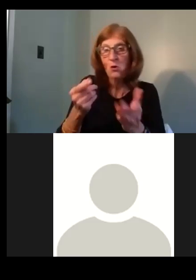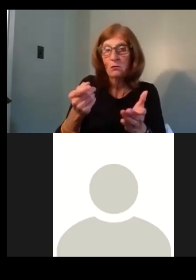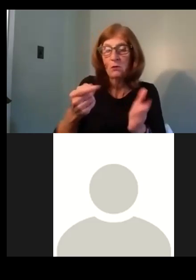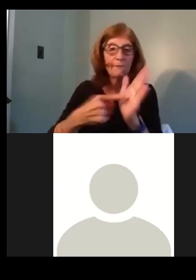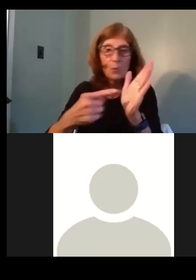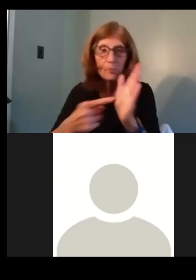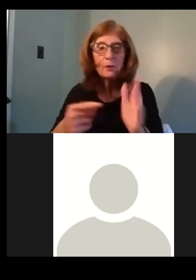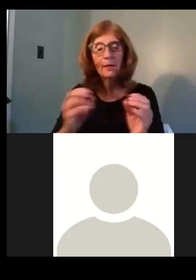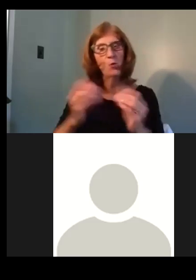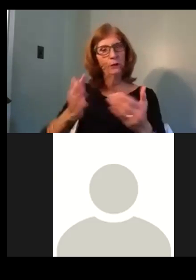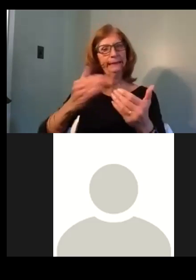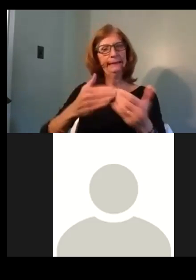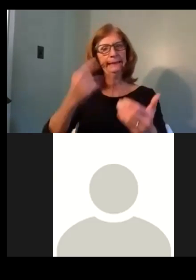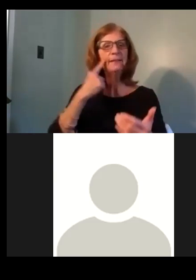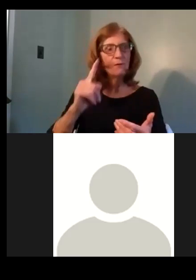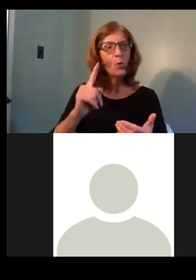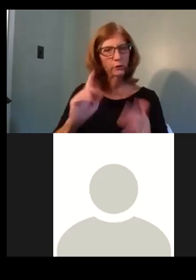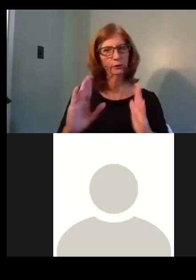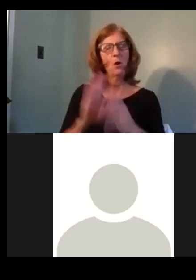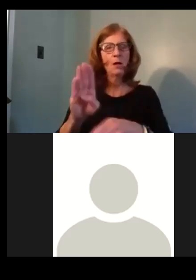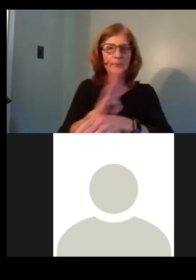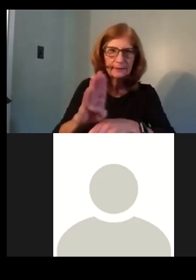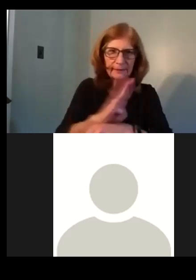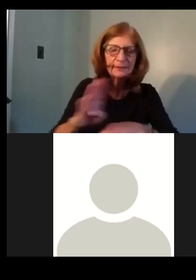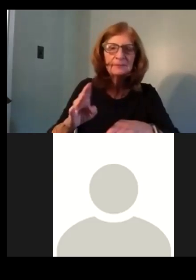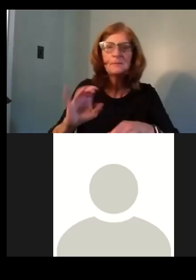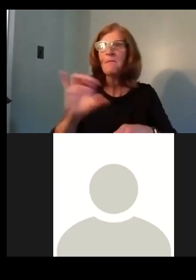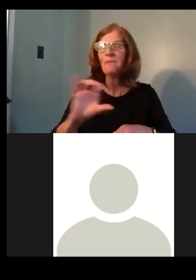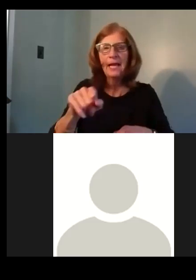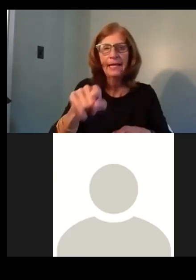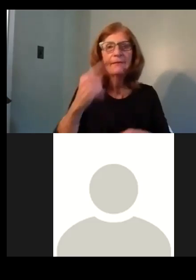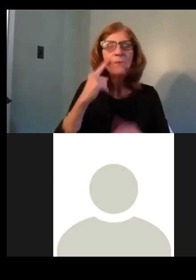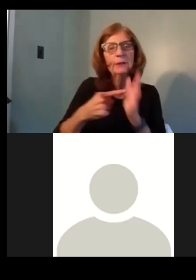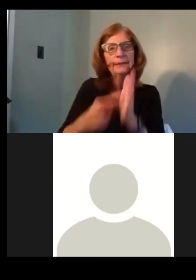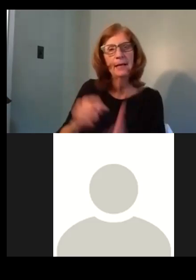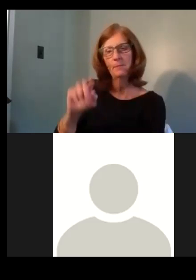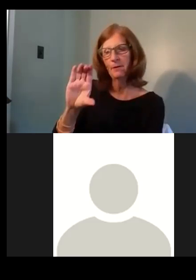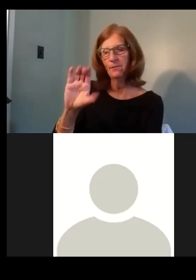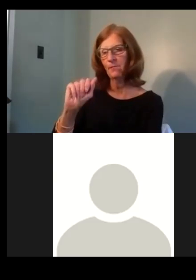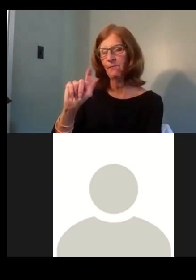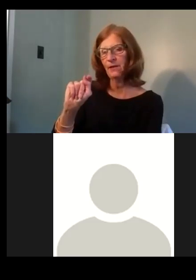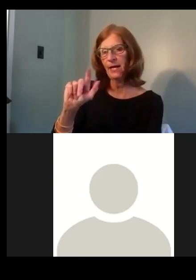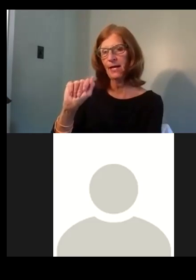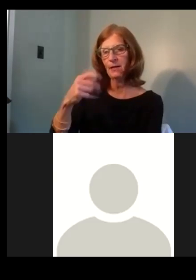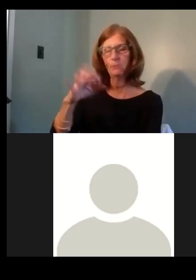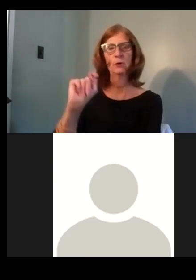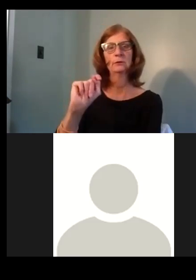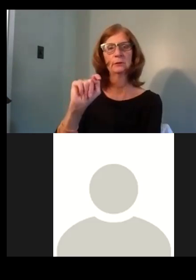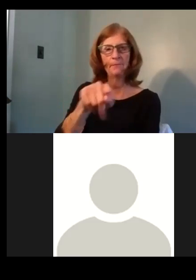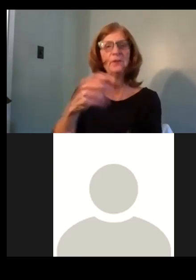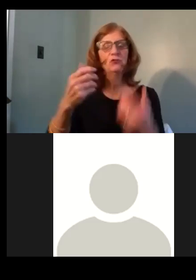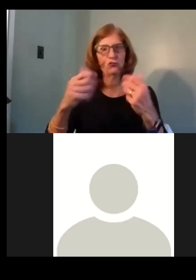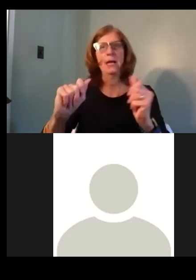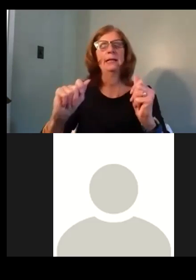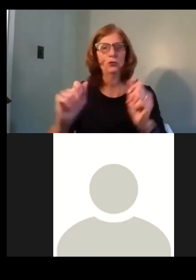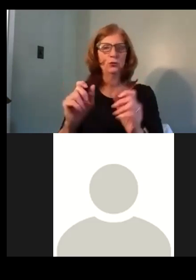feasible and accessible to businesses like a catapult graduate, for example, you know, or other small businesses trying to get their feet up on